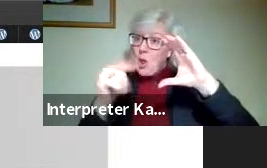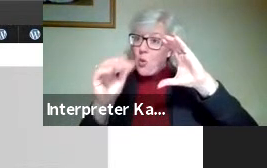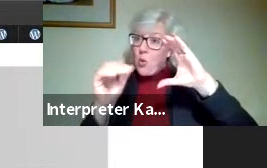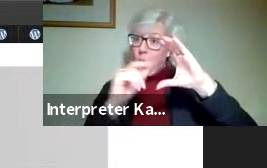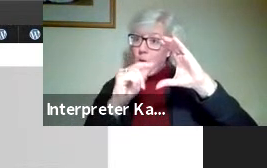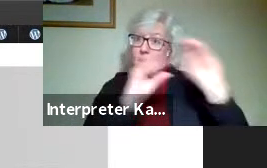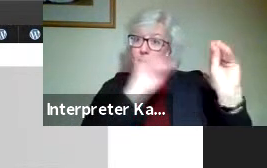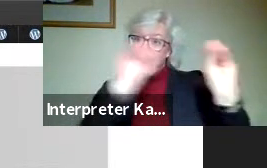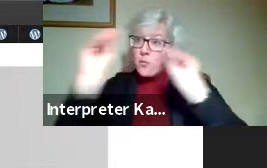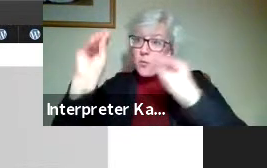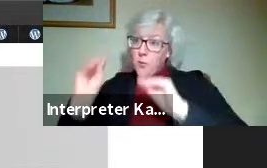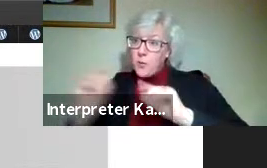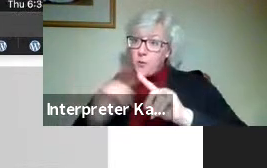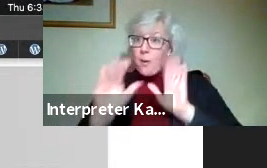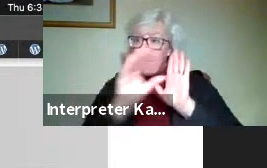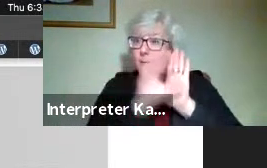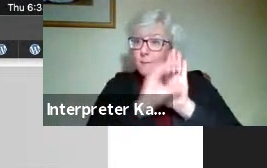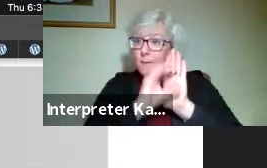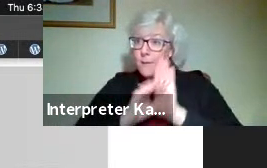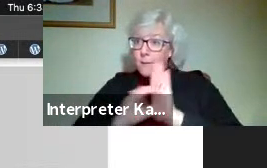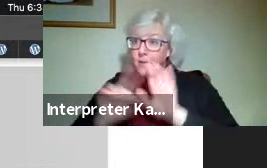it to all of the pieces that you see.